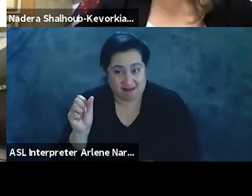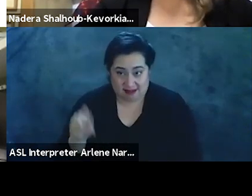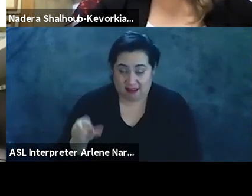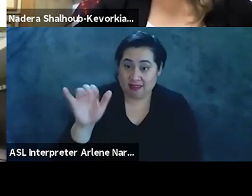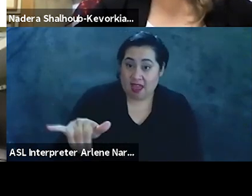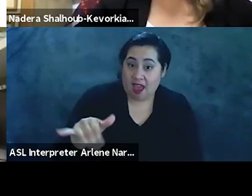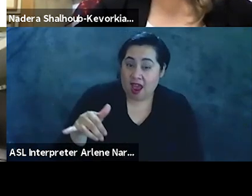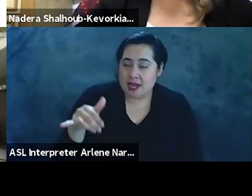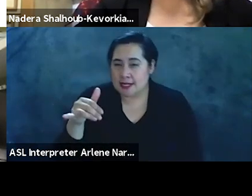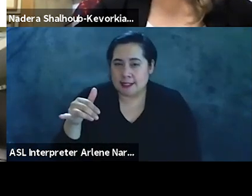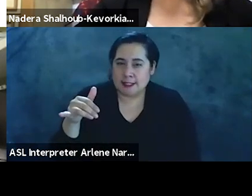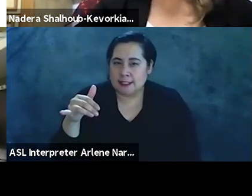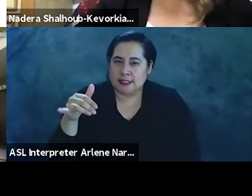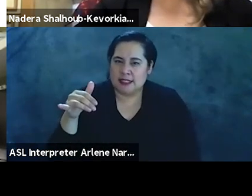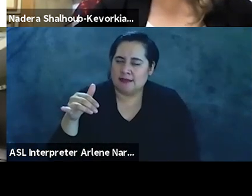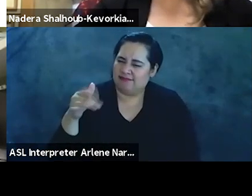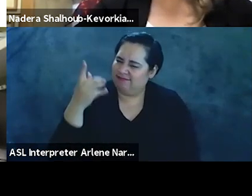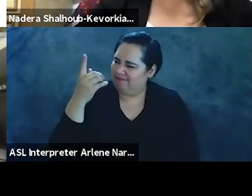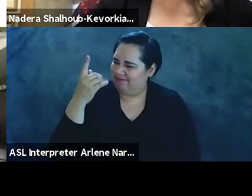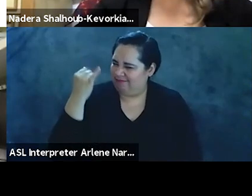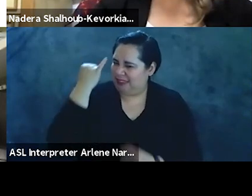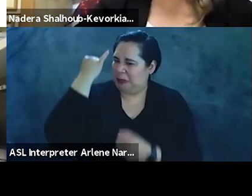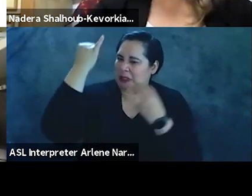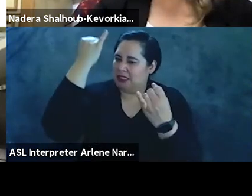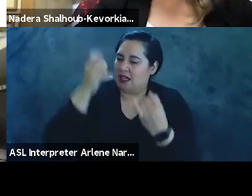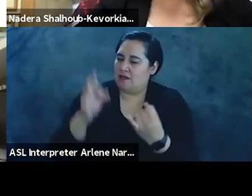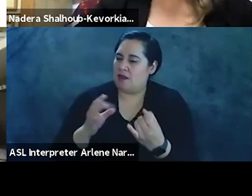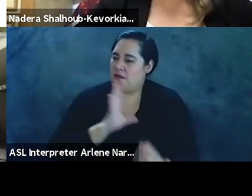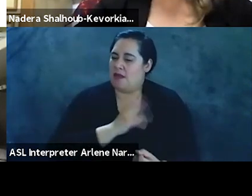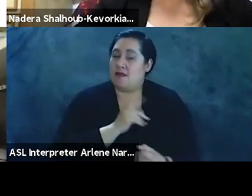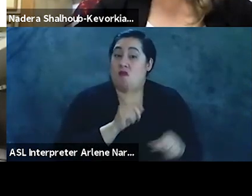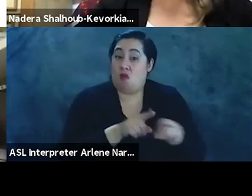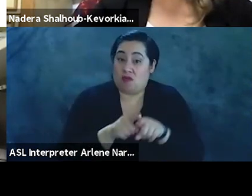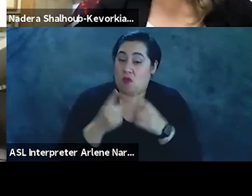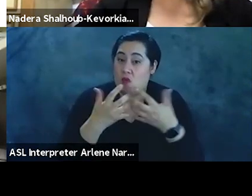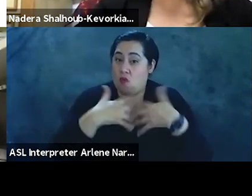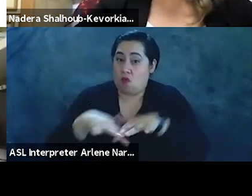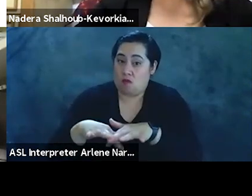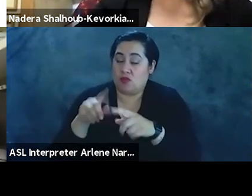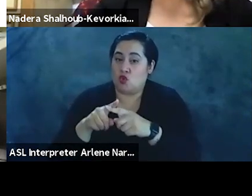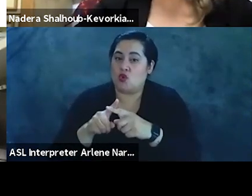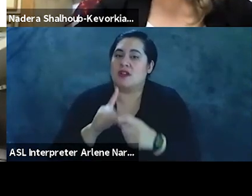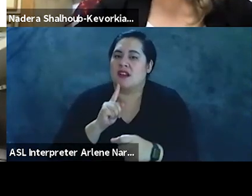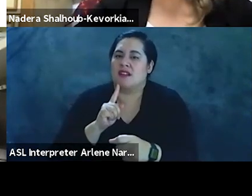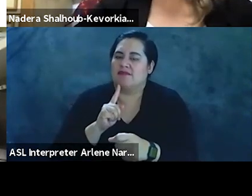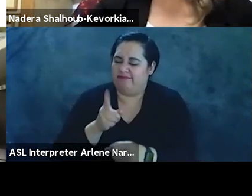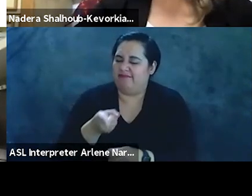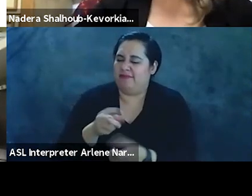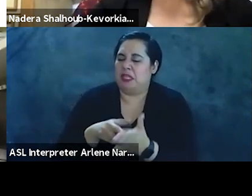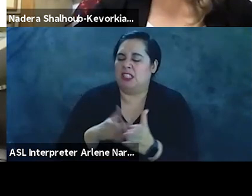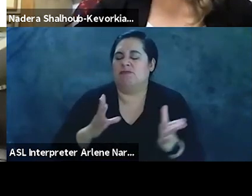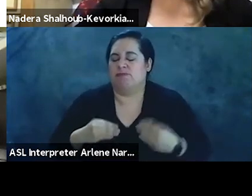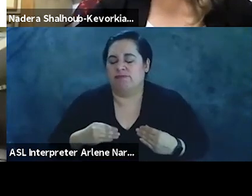imaginary of Palestine also work to confirm complicity among